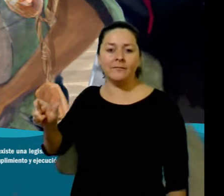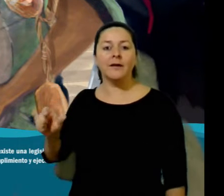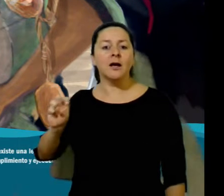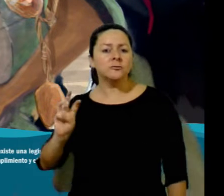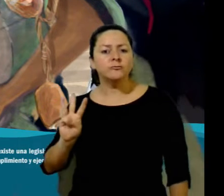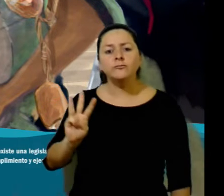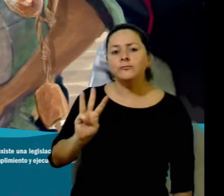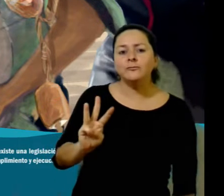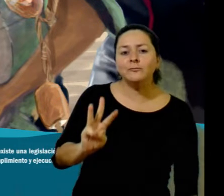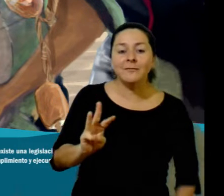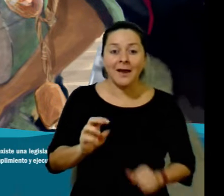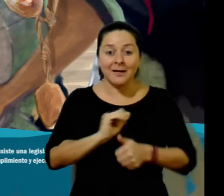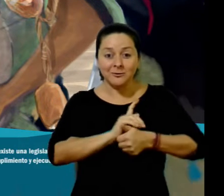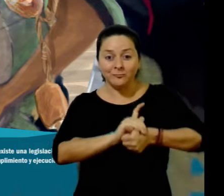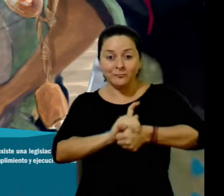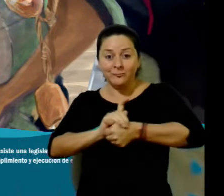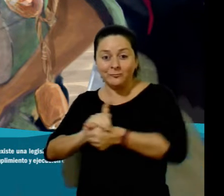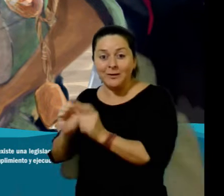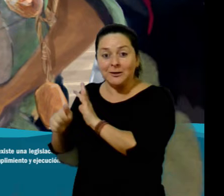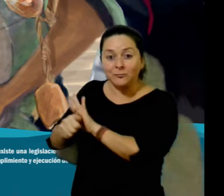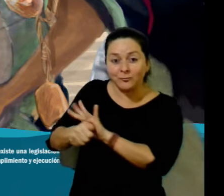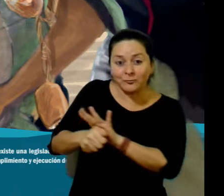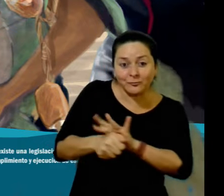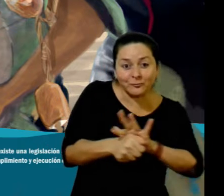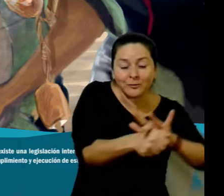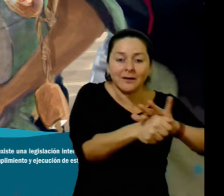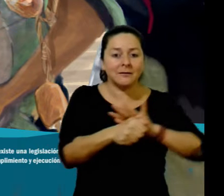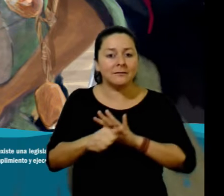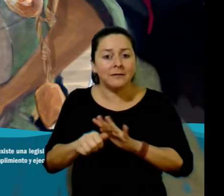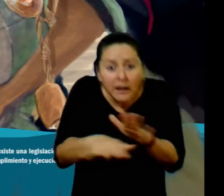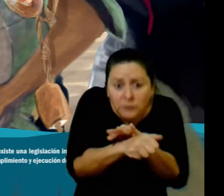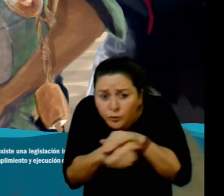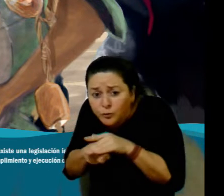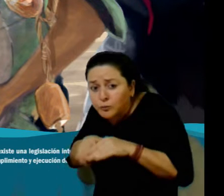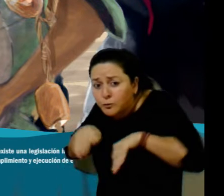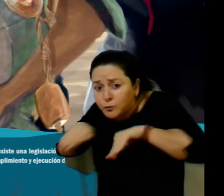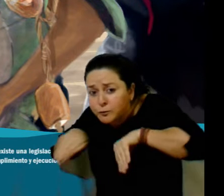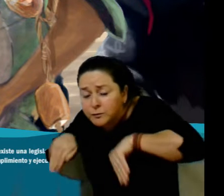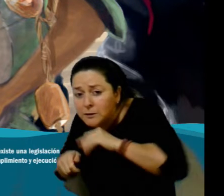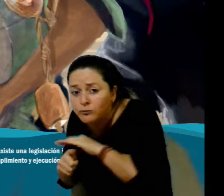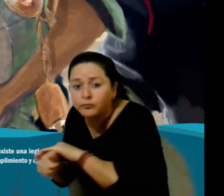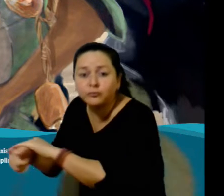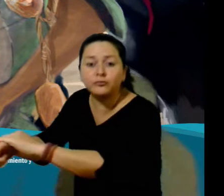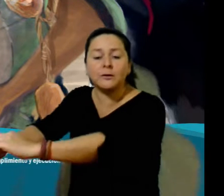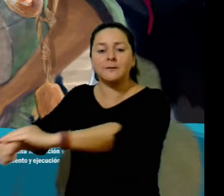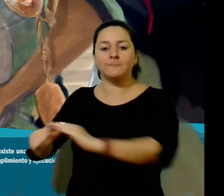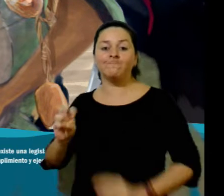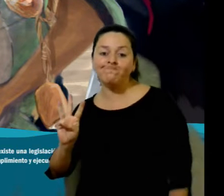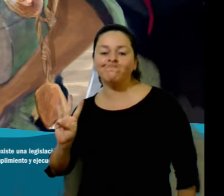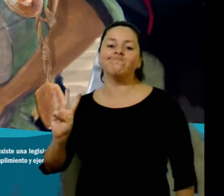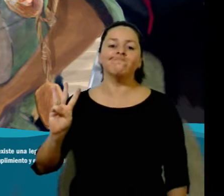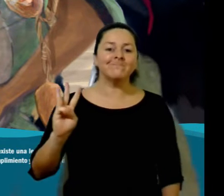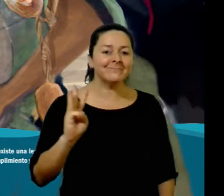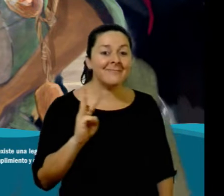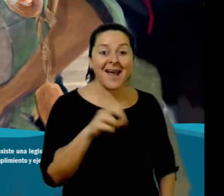scavengers fly over the beach. Suddenly, the turtles hear movements in the sand. Three humans are